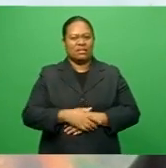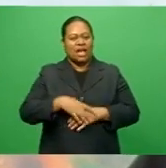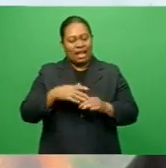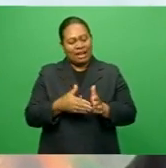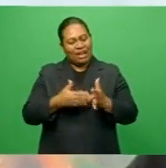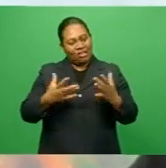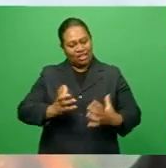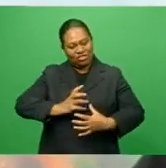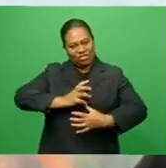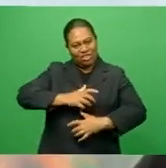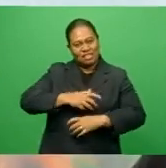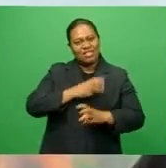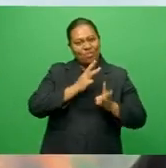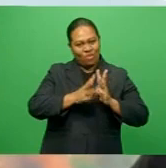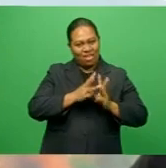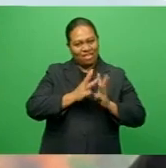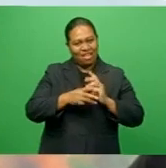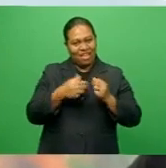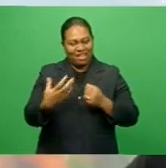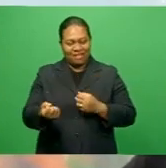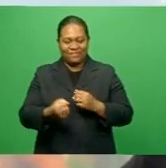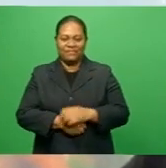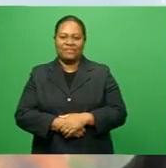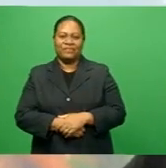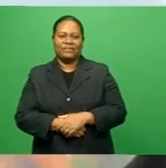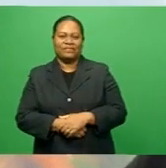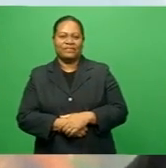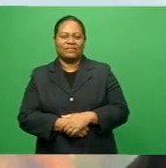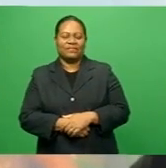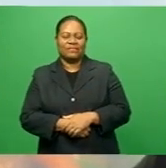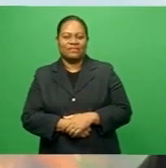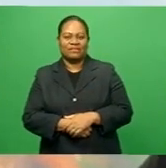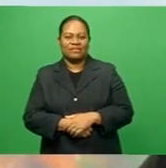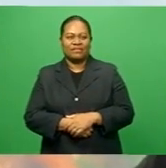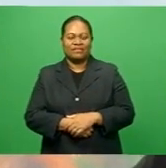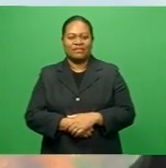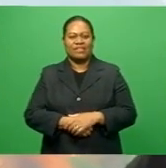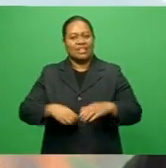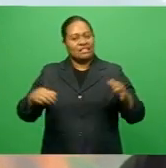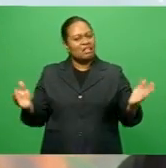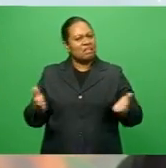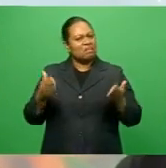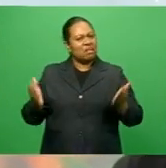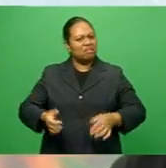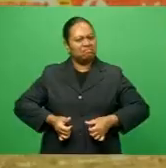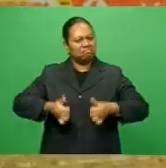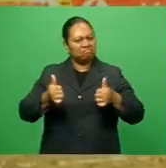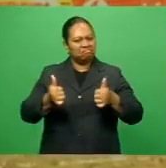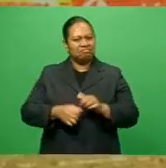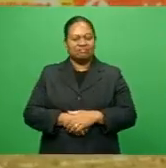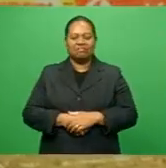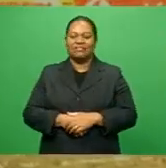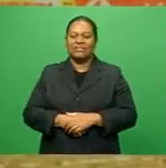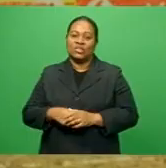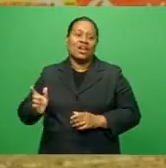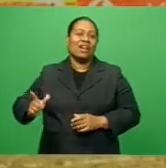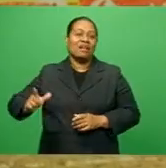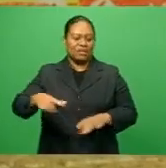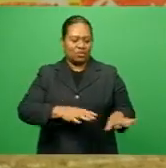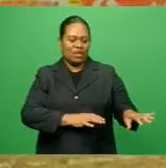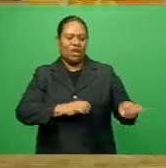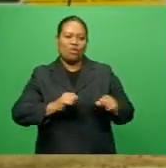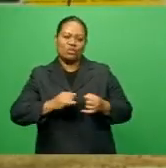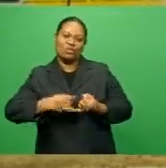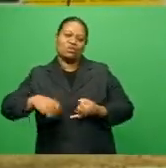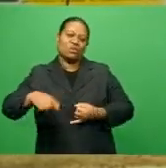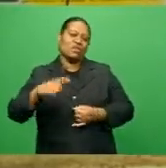very fast and they played with a lot of speed. Lombasa will host Suva